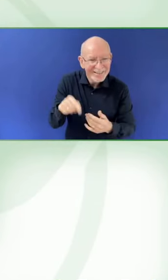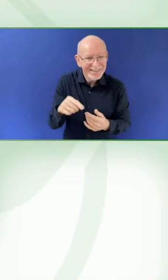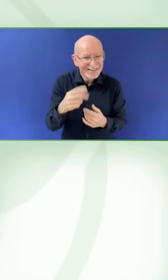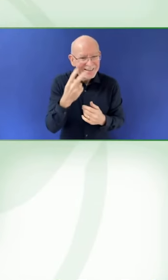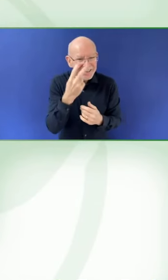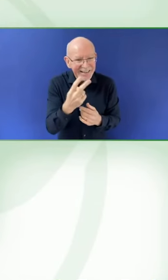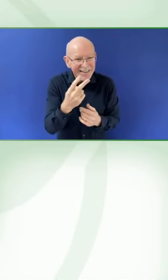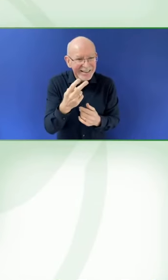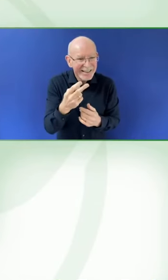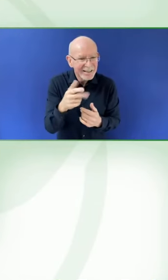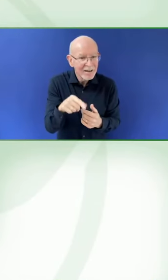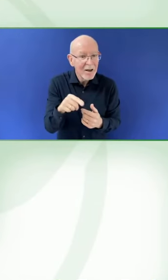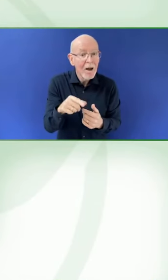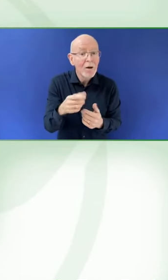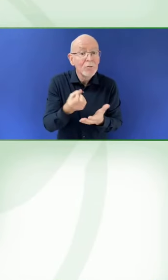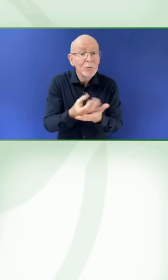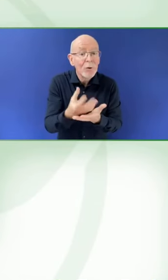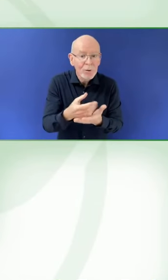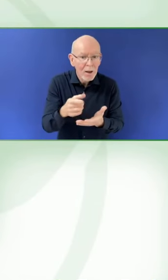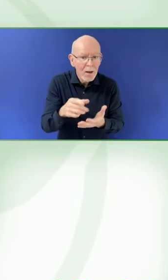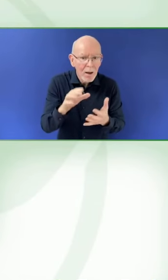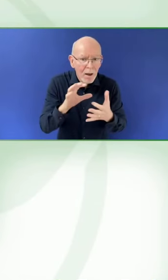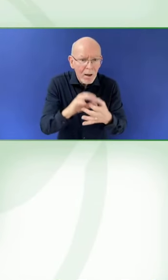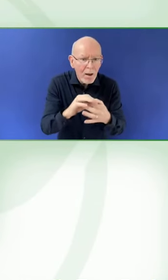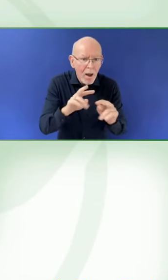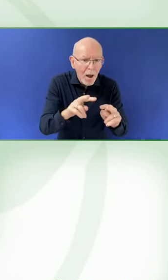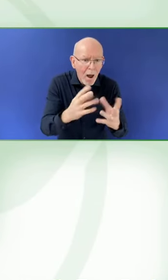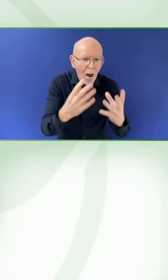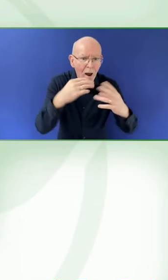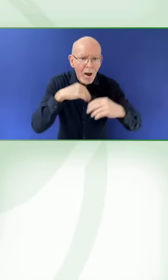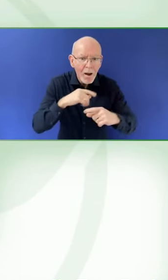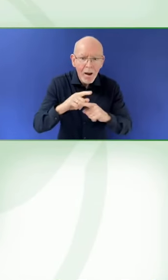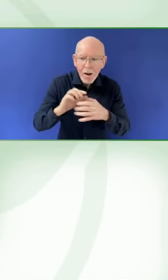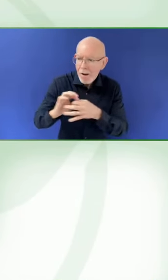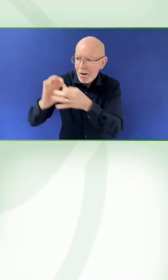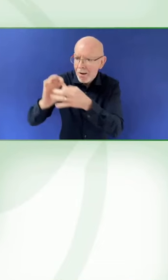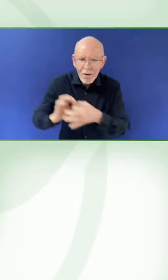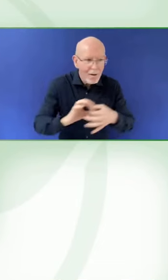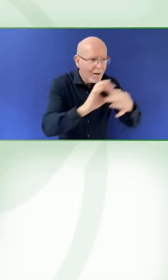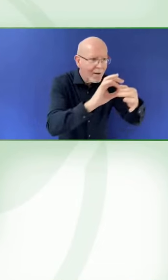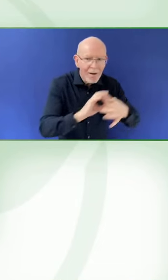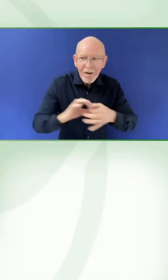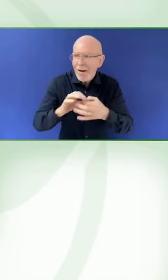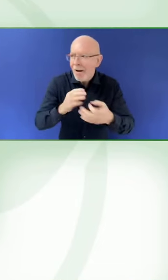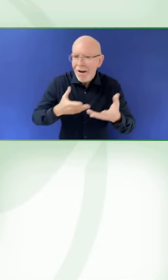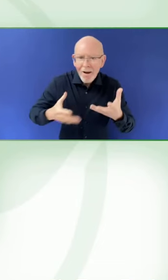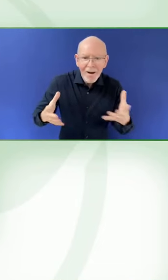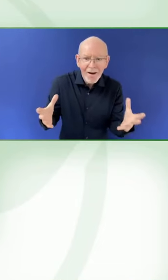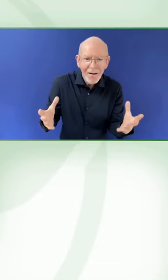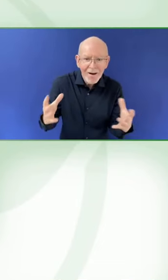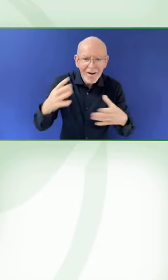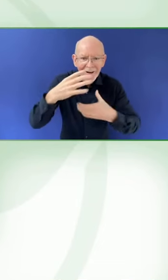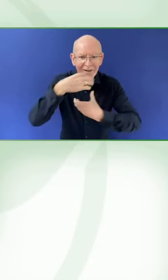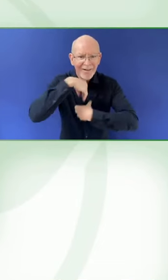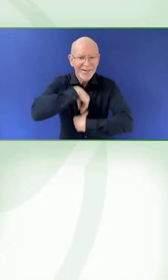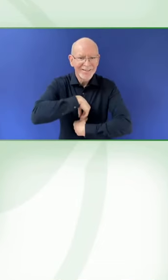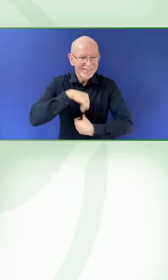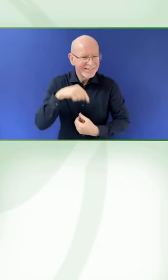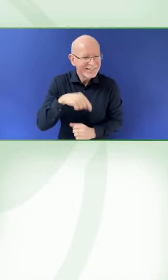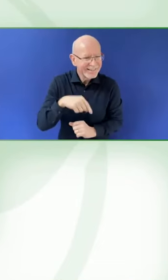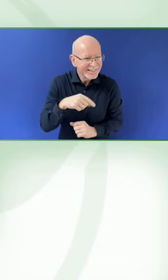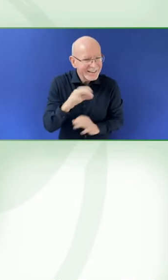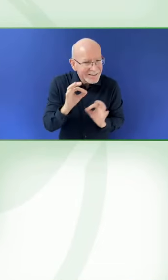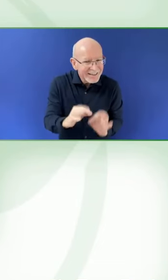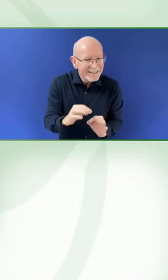they're developing here, not just in terms of the functionality that it delivers, but in the relationships that it helps people to bond with. Technology